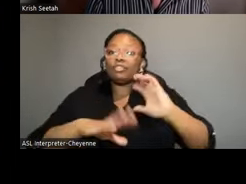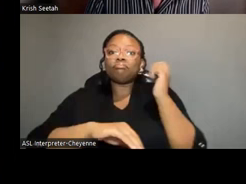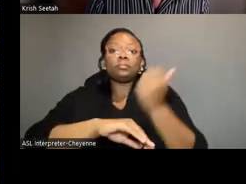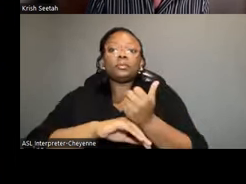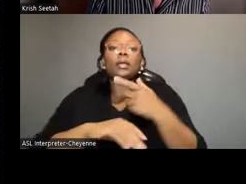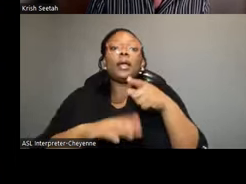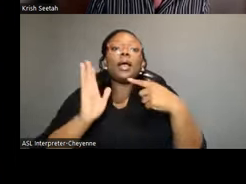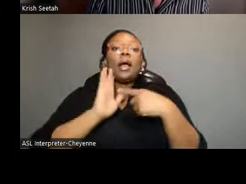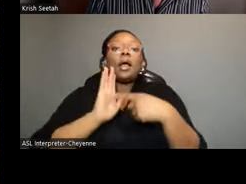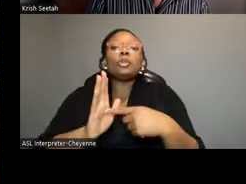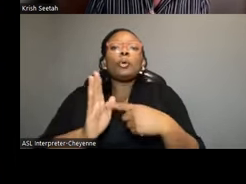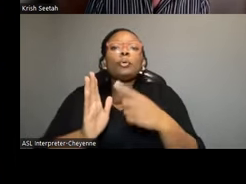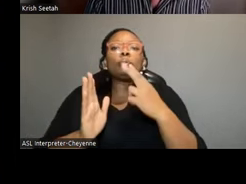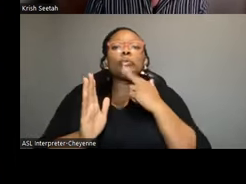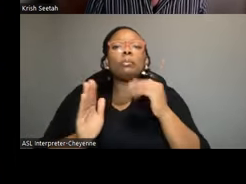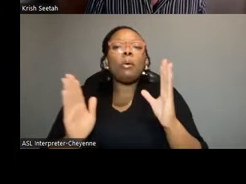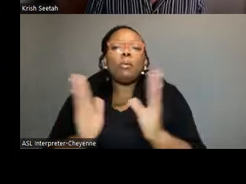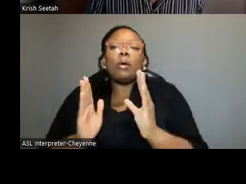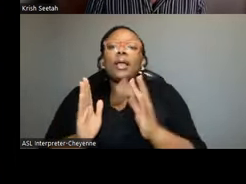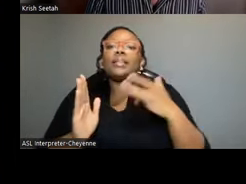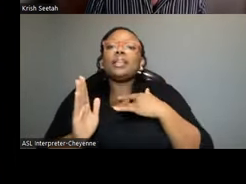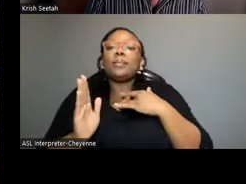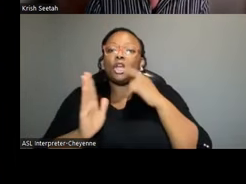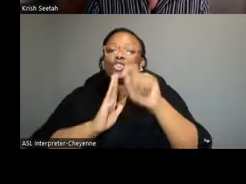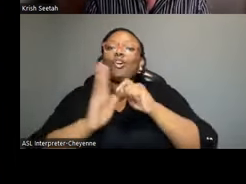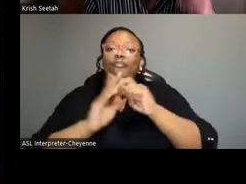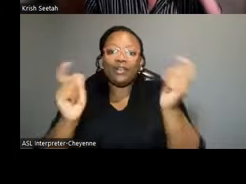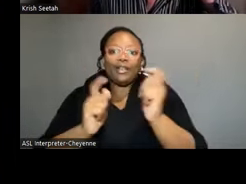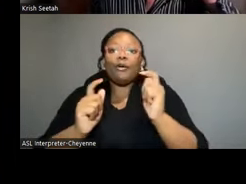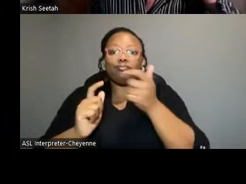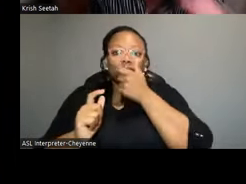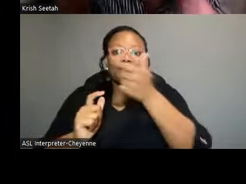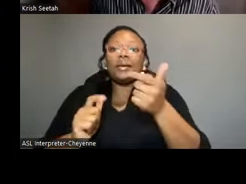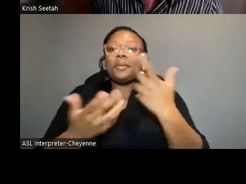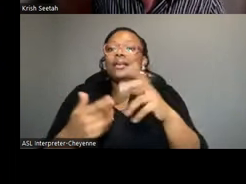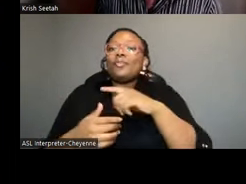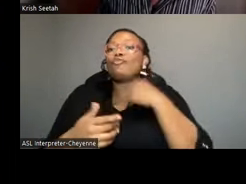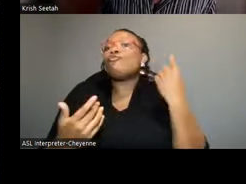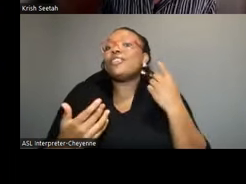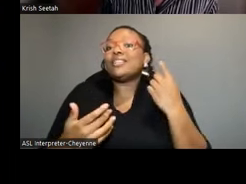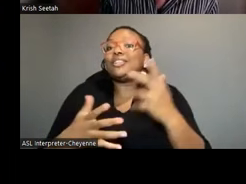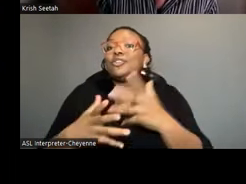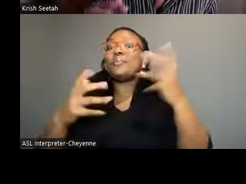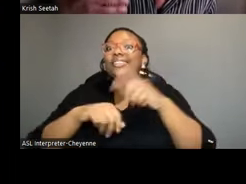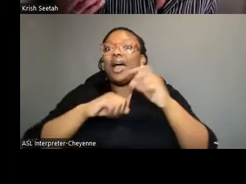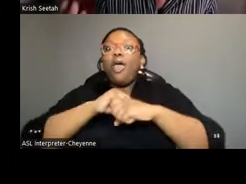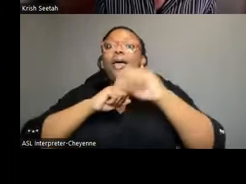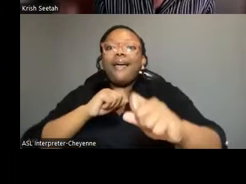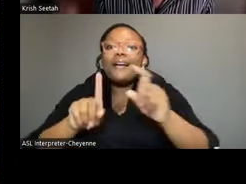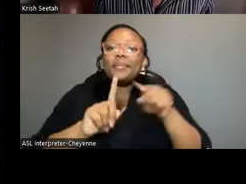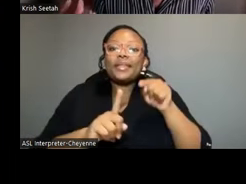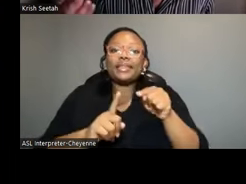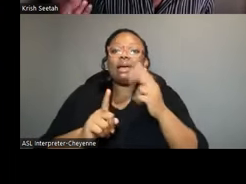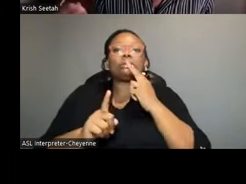showing you a small portion. Usually I show a video clip of this, but I didn't, I didn't want to risk taking too much time. This is a